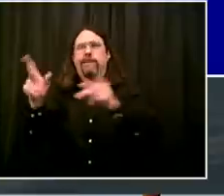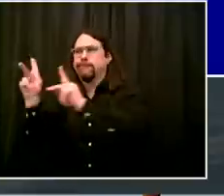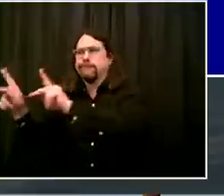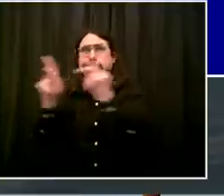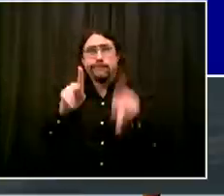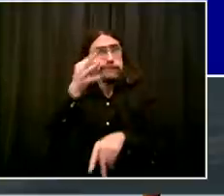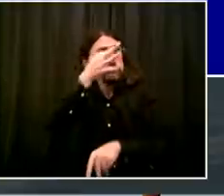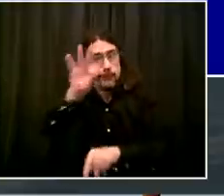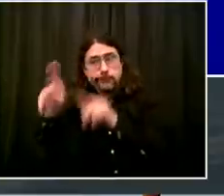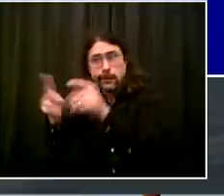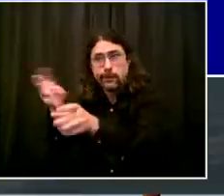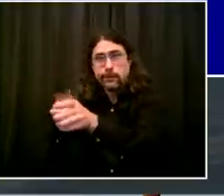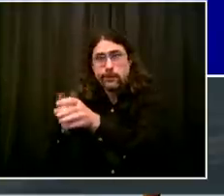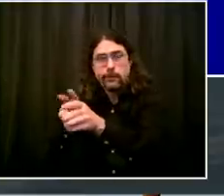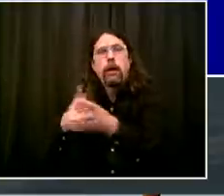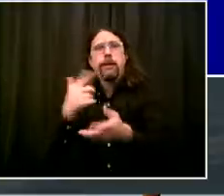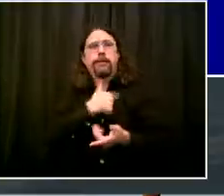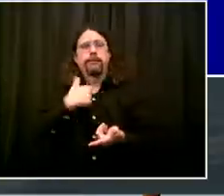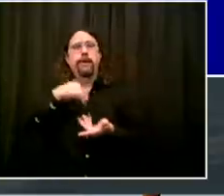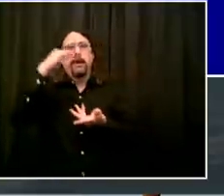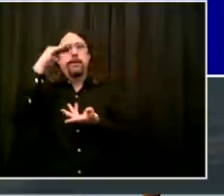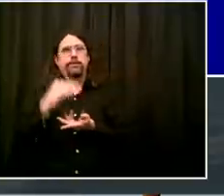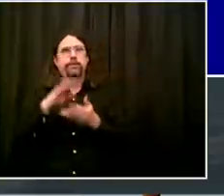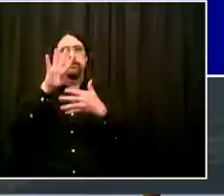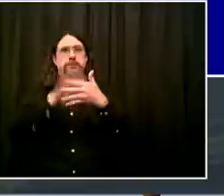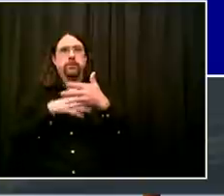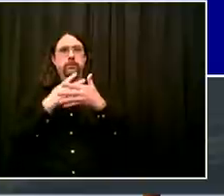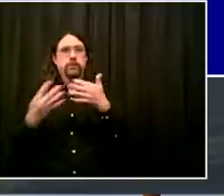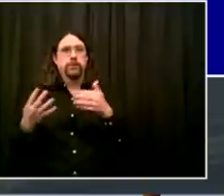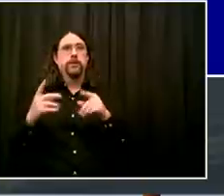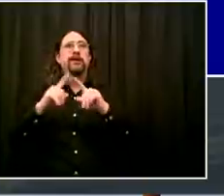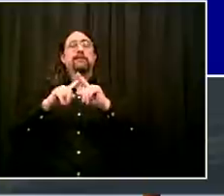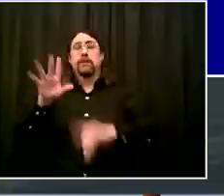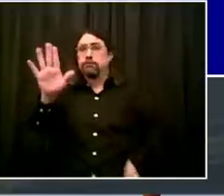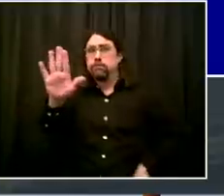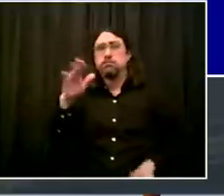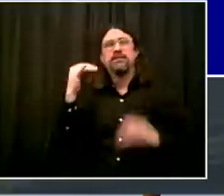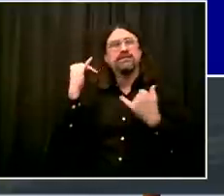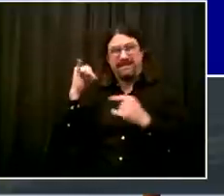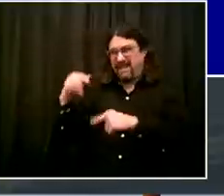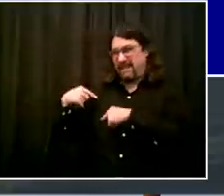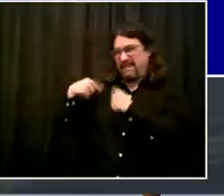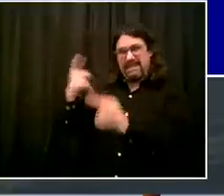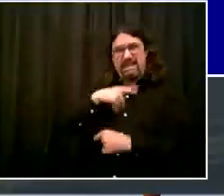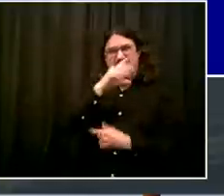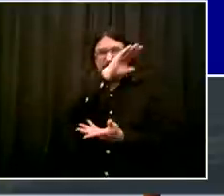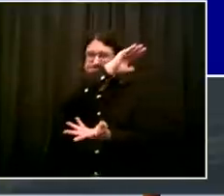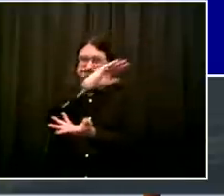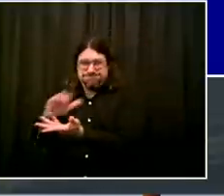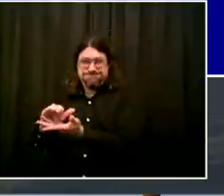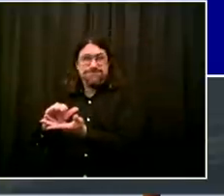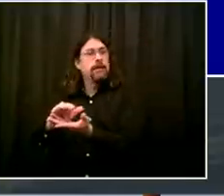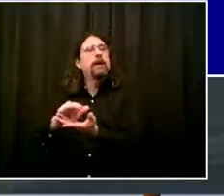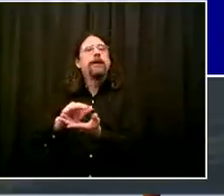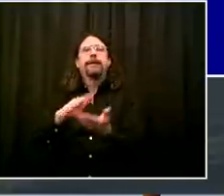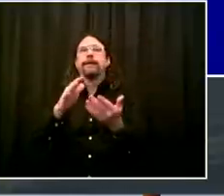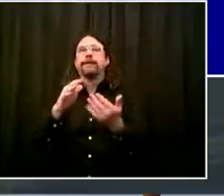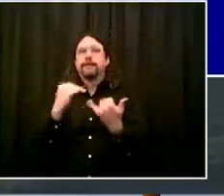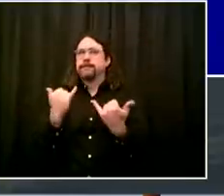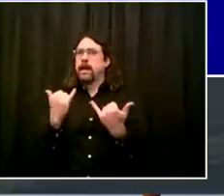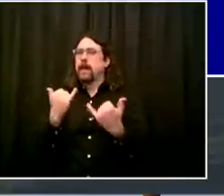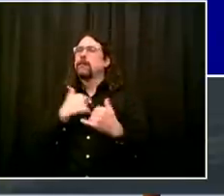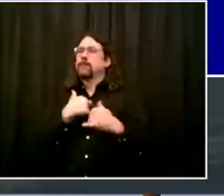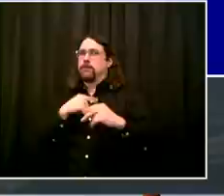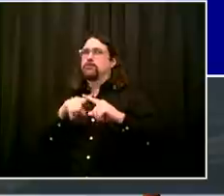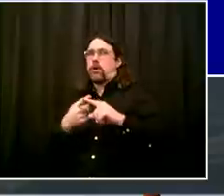see ridership starting to go up. We're seeing up to 600 passengers already and think it's going to keep rising. So we need to get ahead of